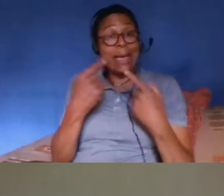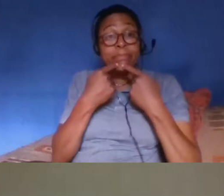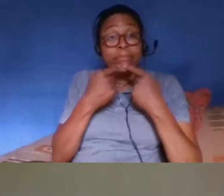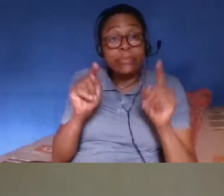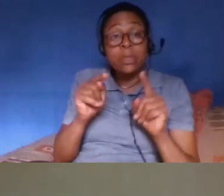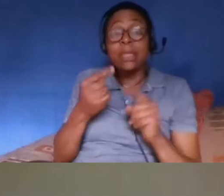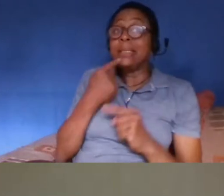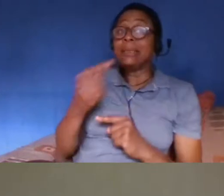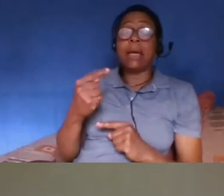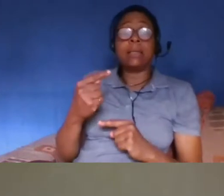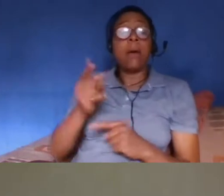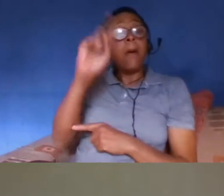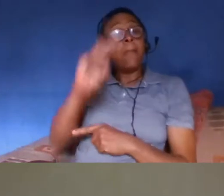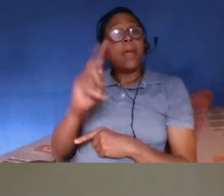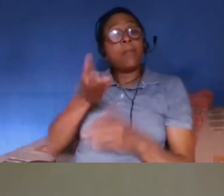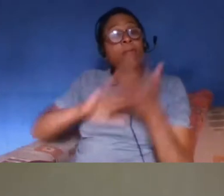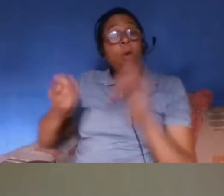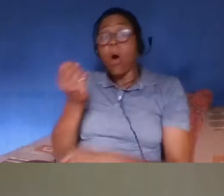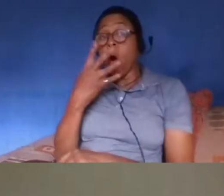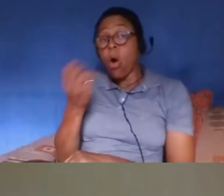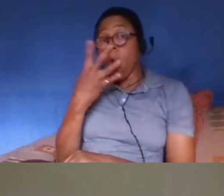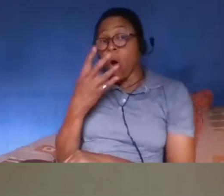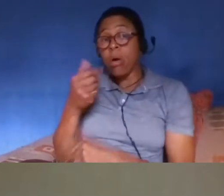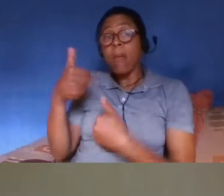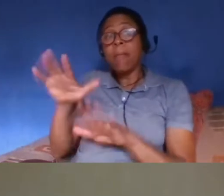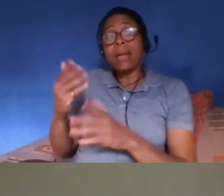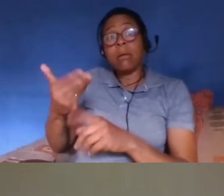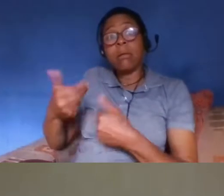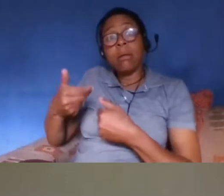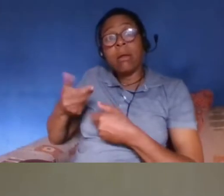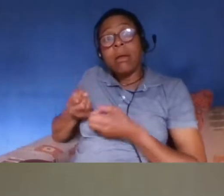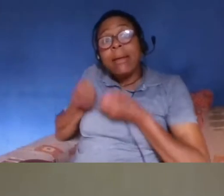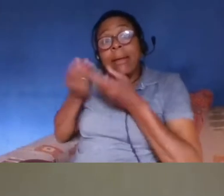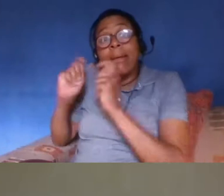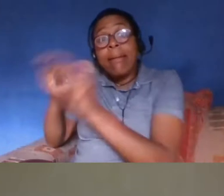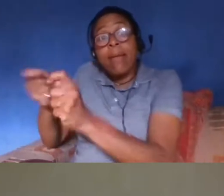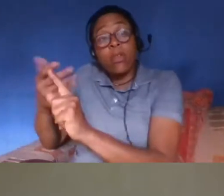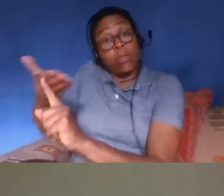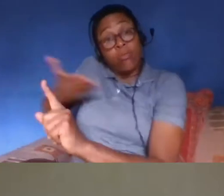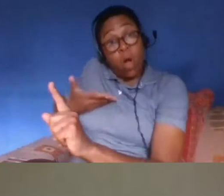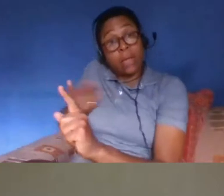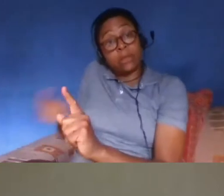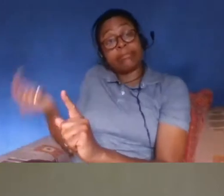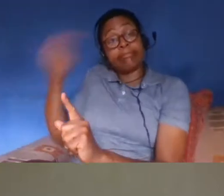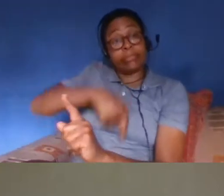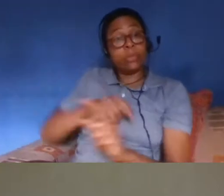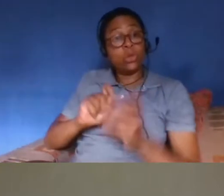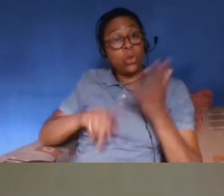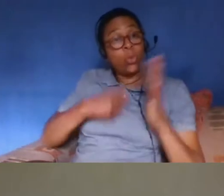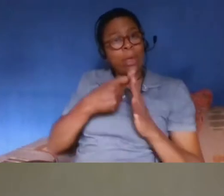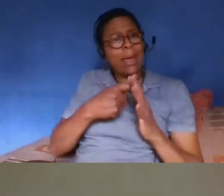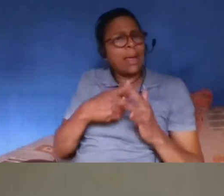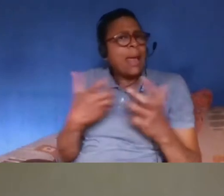in hong kong right to live and work in the uk um that's estimated to be upwards of three million people how can this be